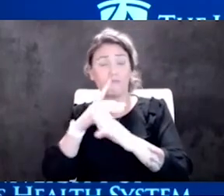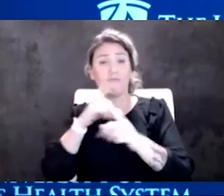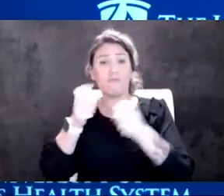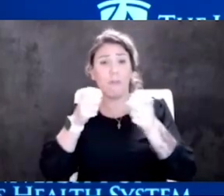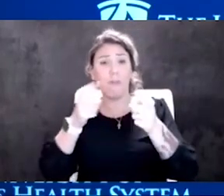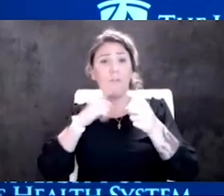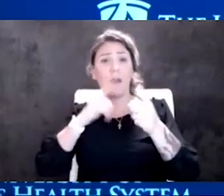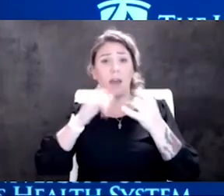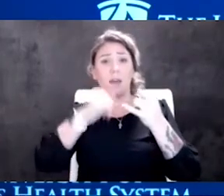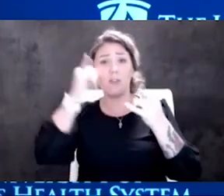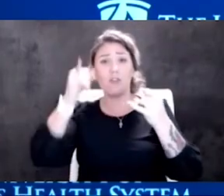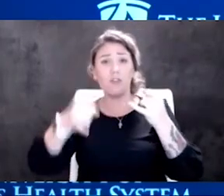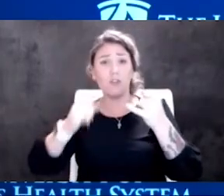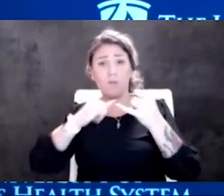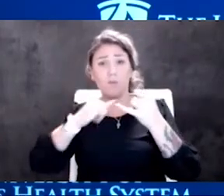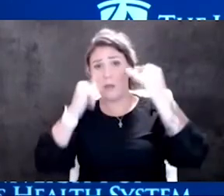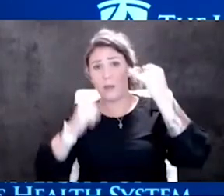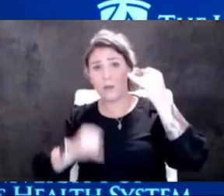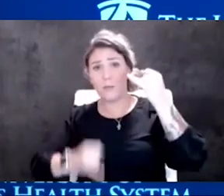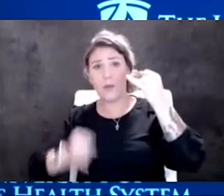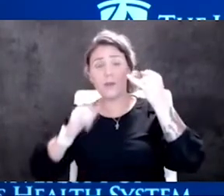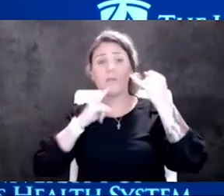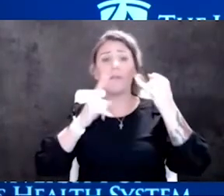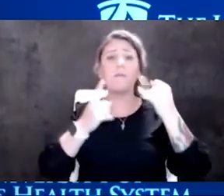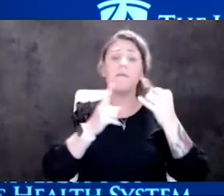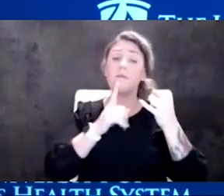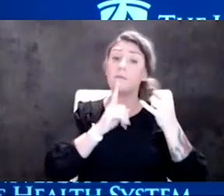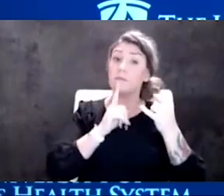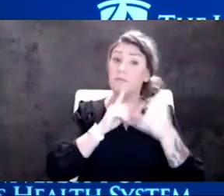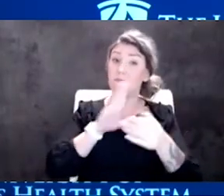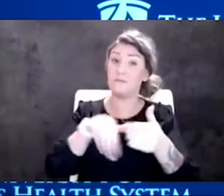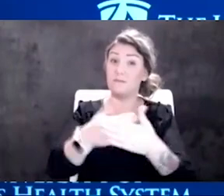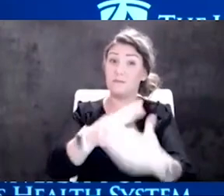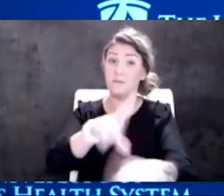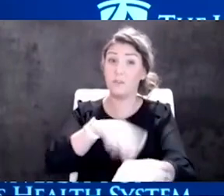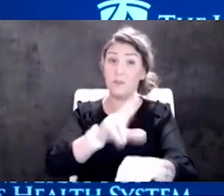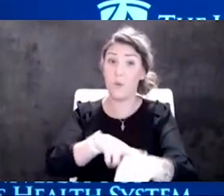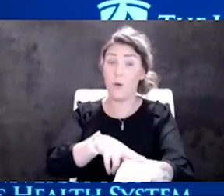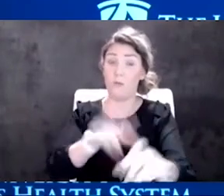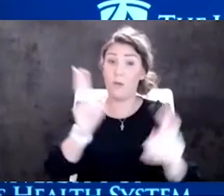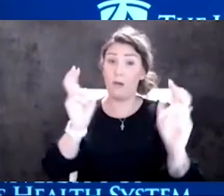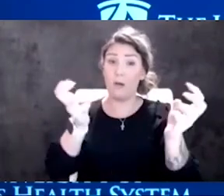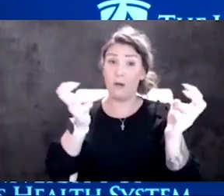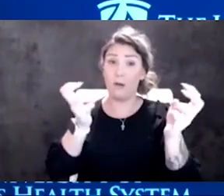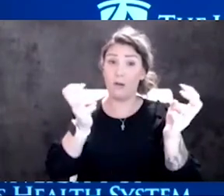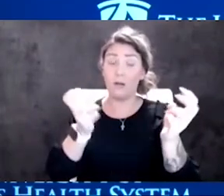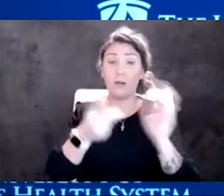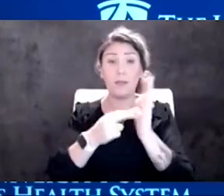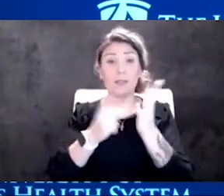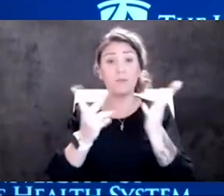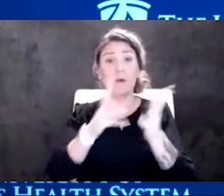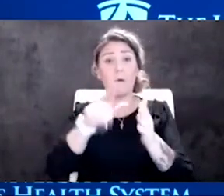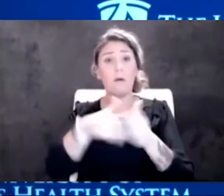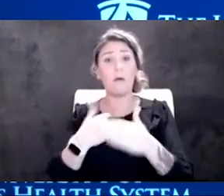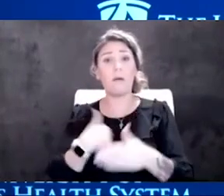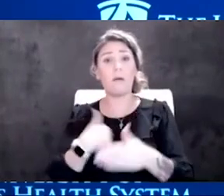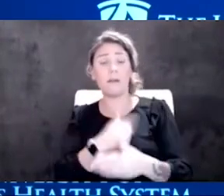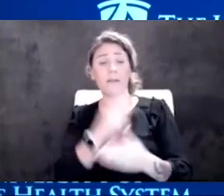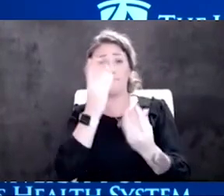Ultimately, getting to normal will require all of us to think about it the same way.